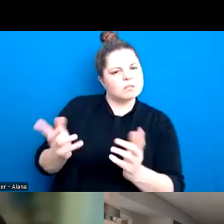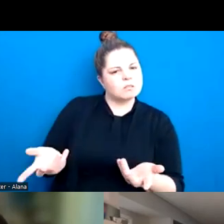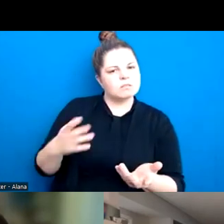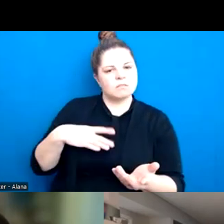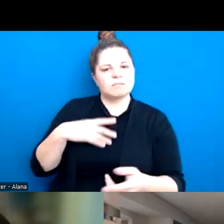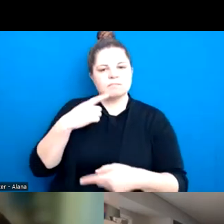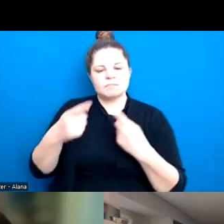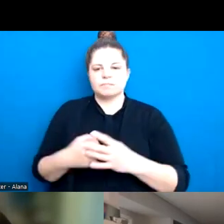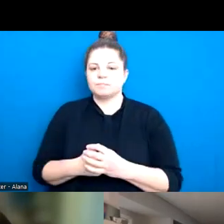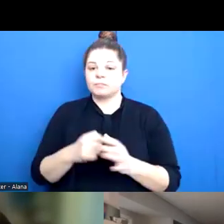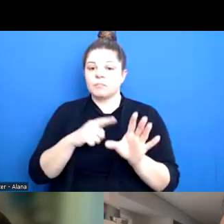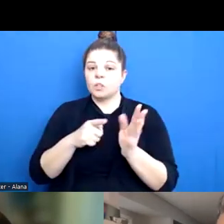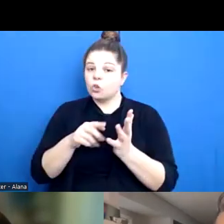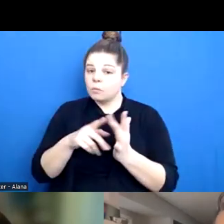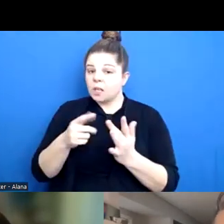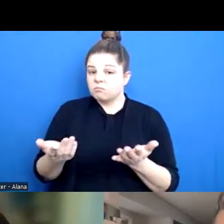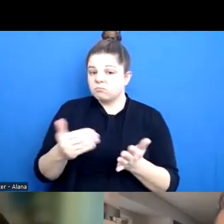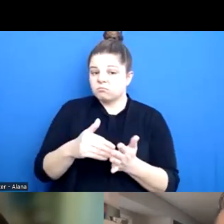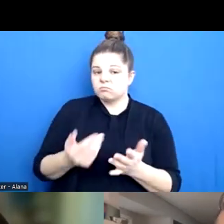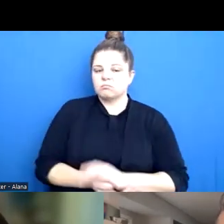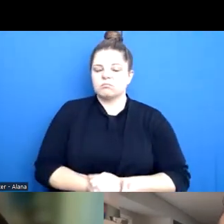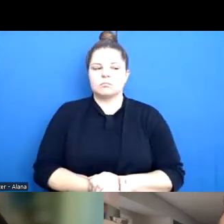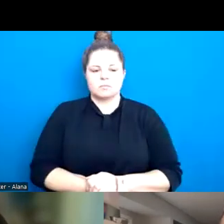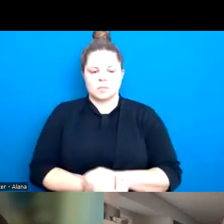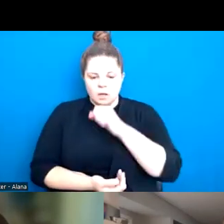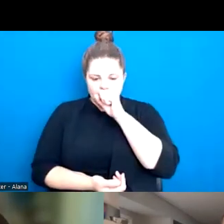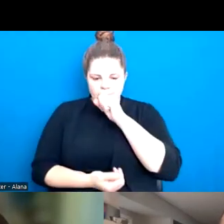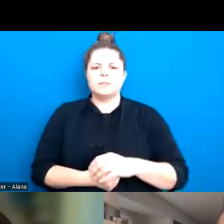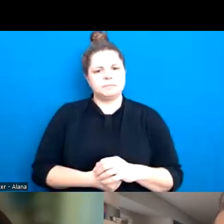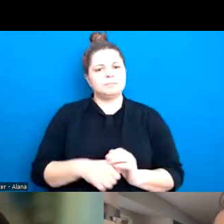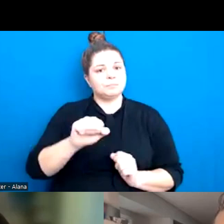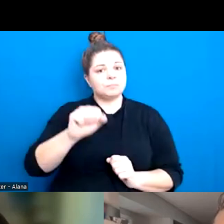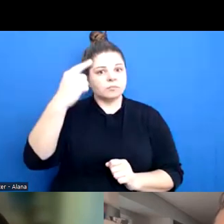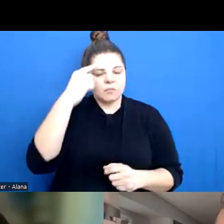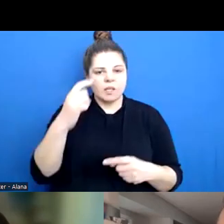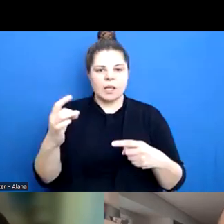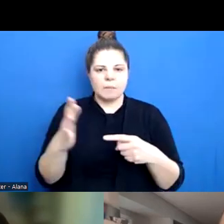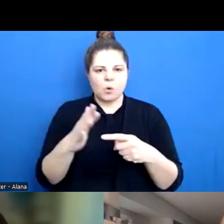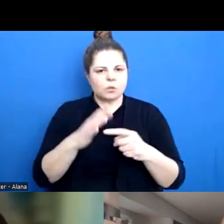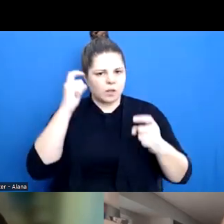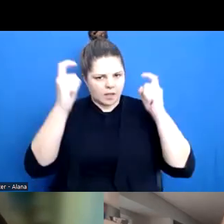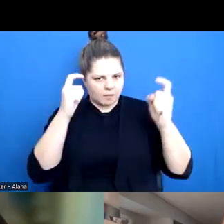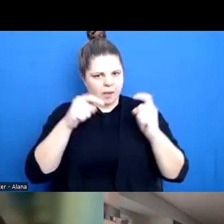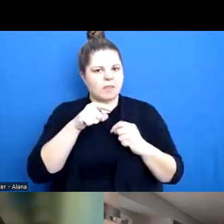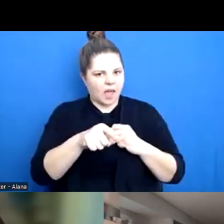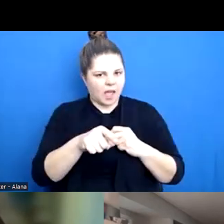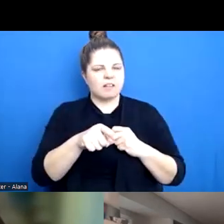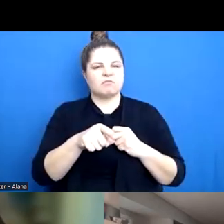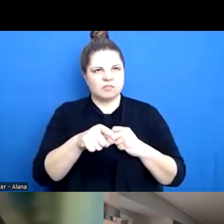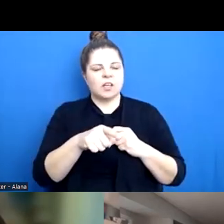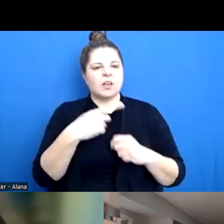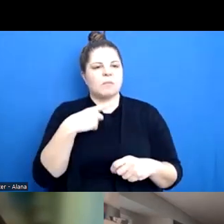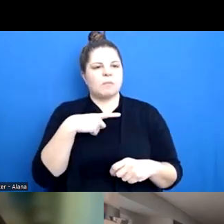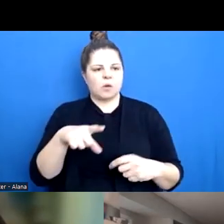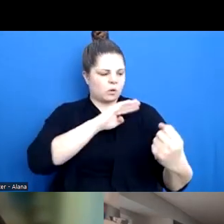you'd like to add to that. Yeah, I think it's a really good place to start this conversation, Chanel, because power has so